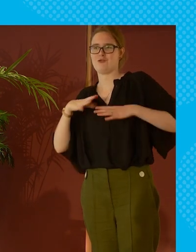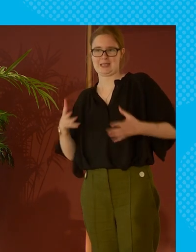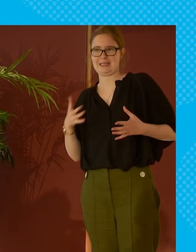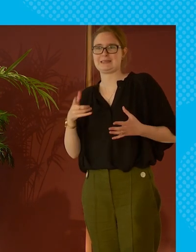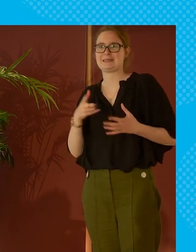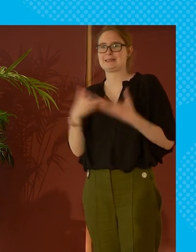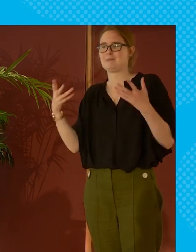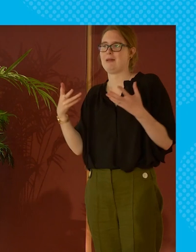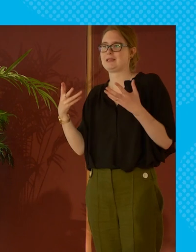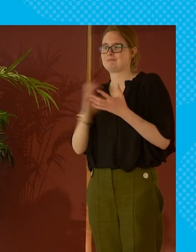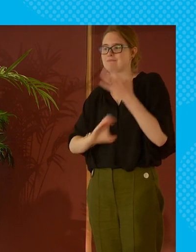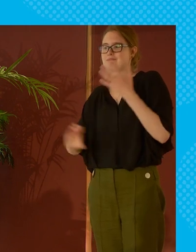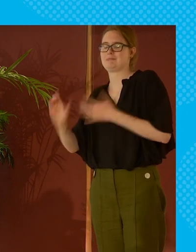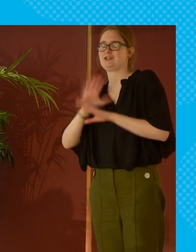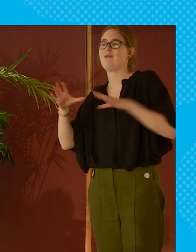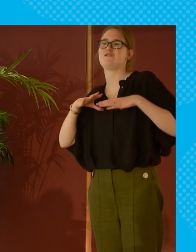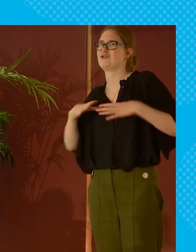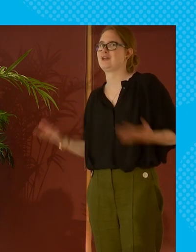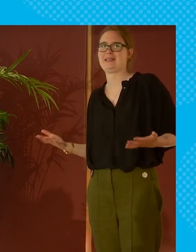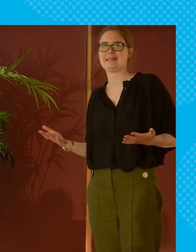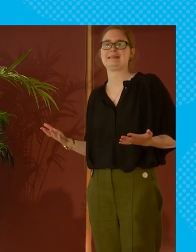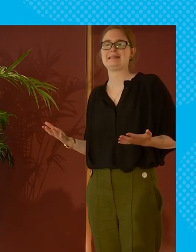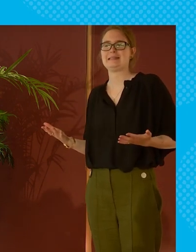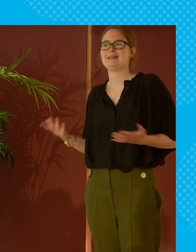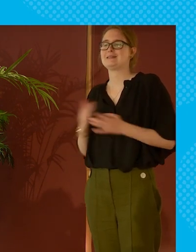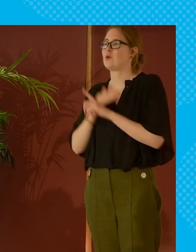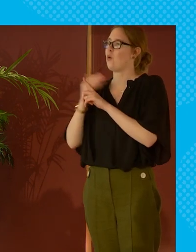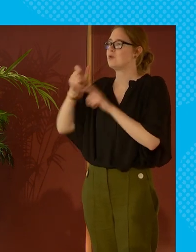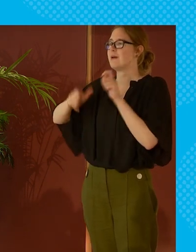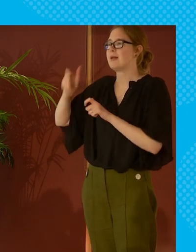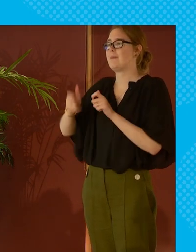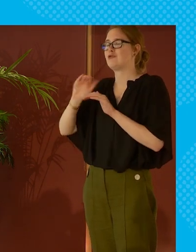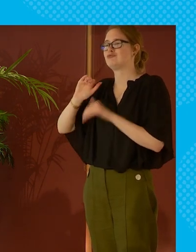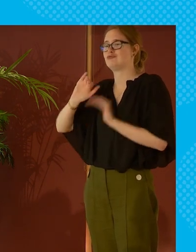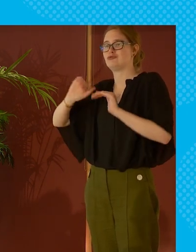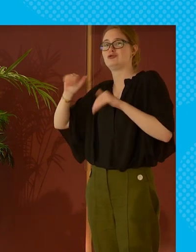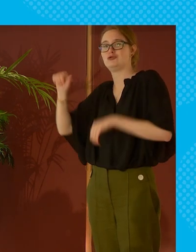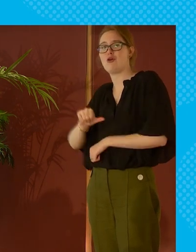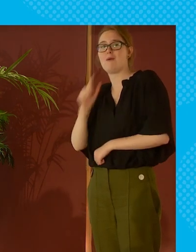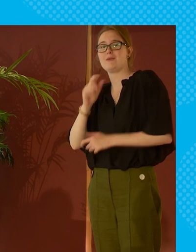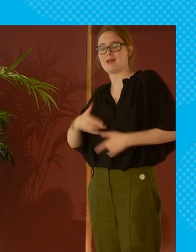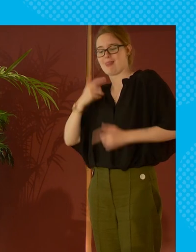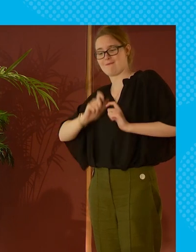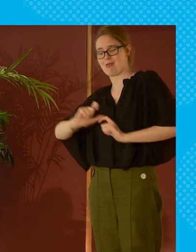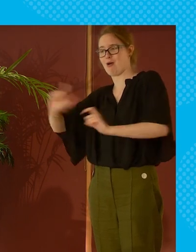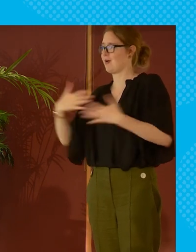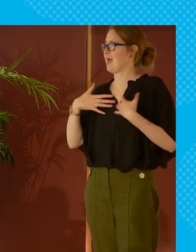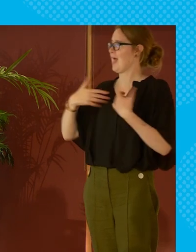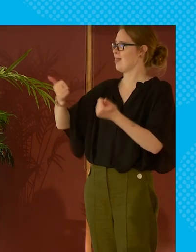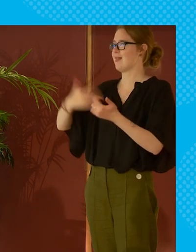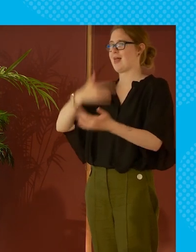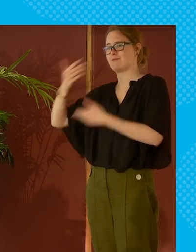personal care it's it's a big subsidy but it's not free and older people should be able to live longer